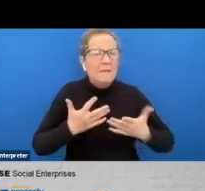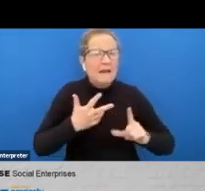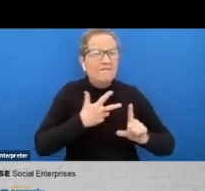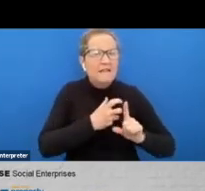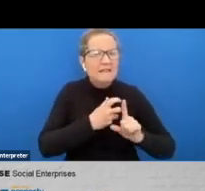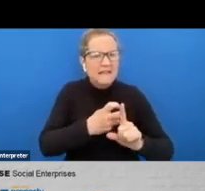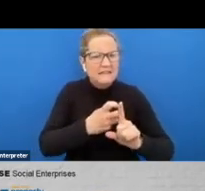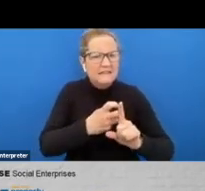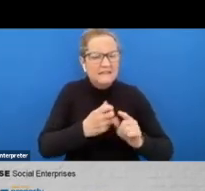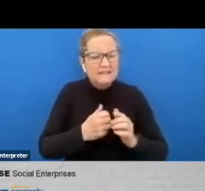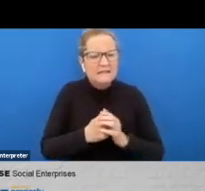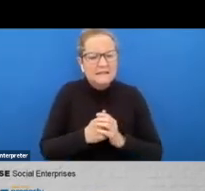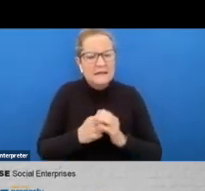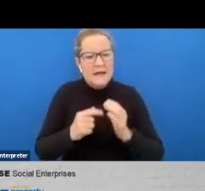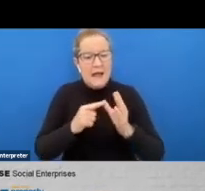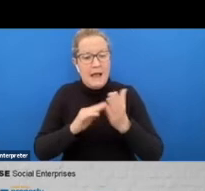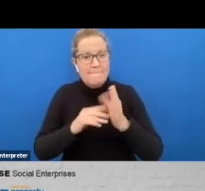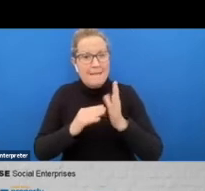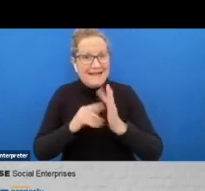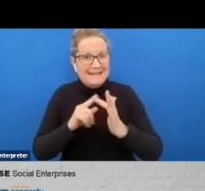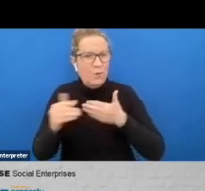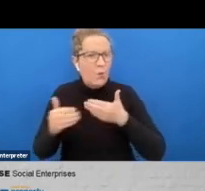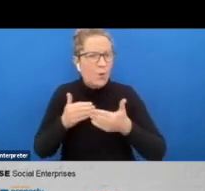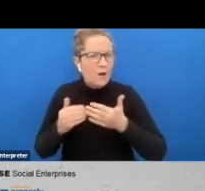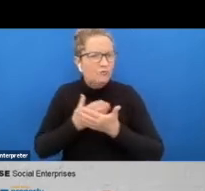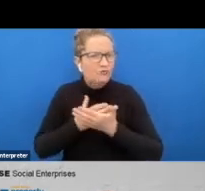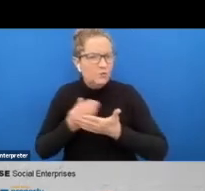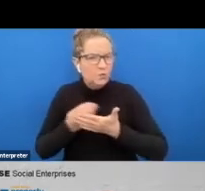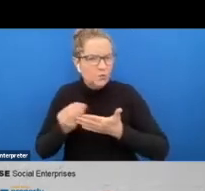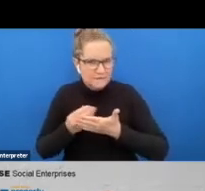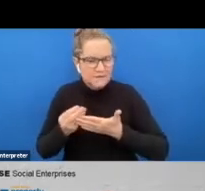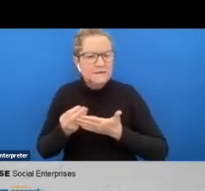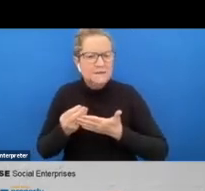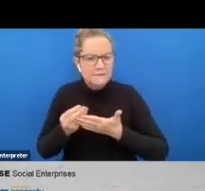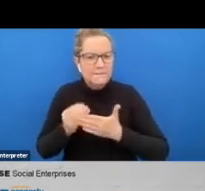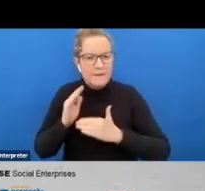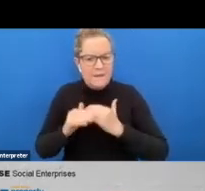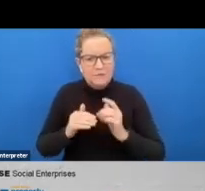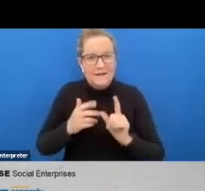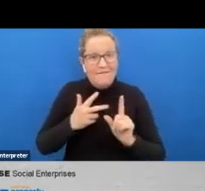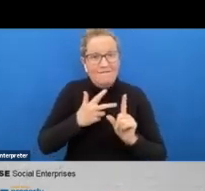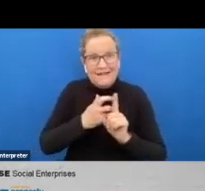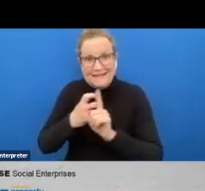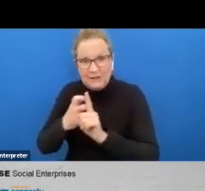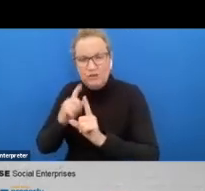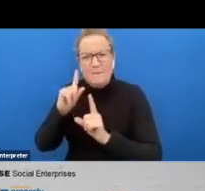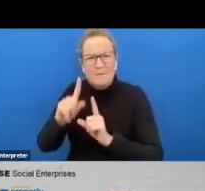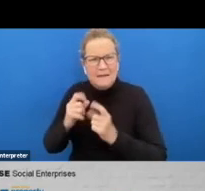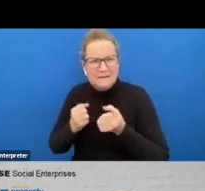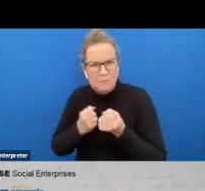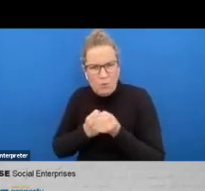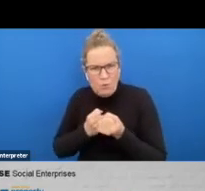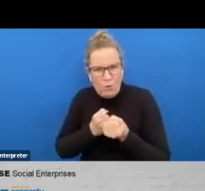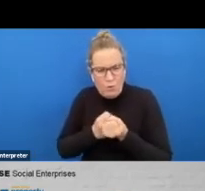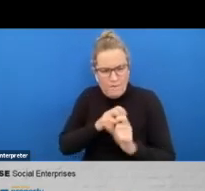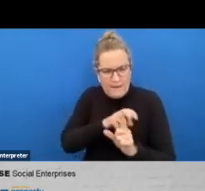amaze have put together some resources around uh vaccination but also supports of getting back into